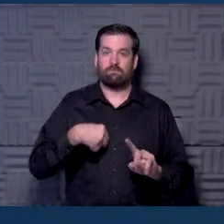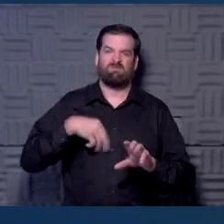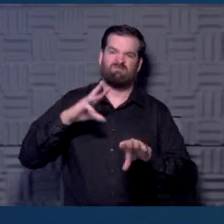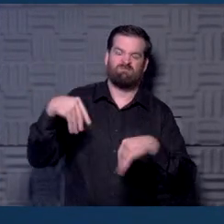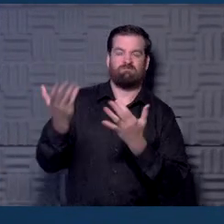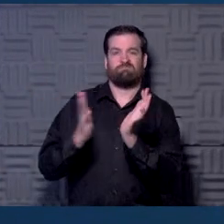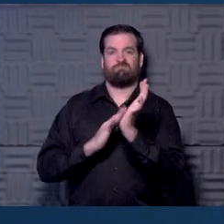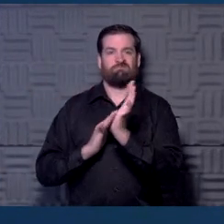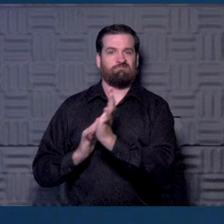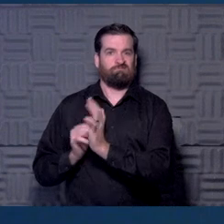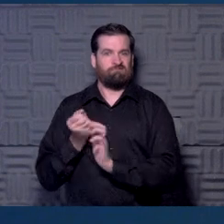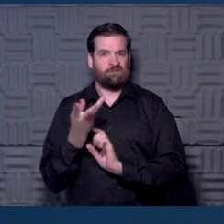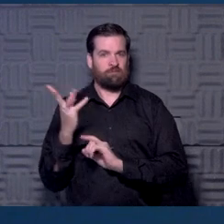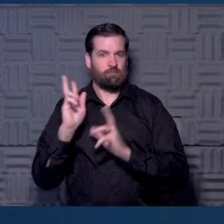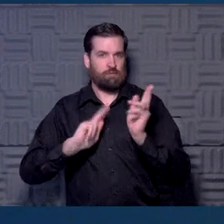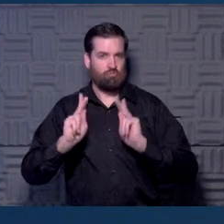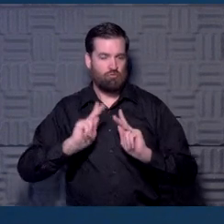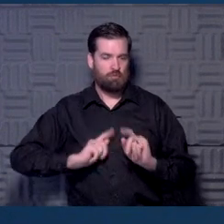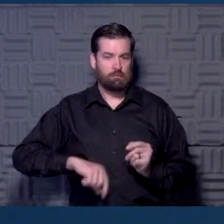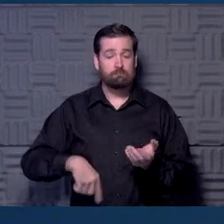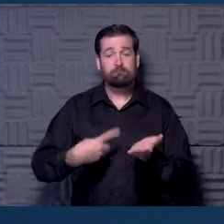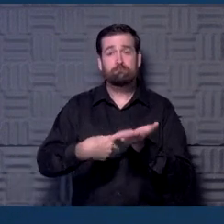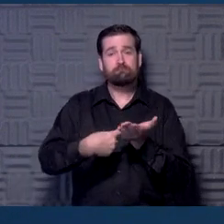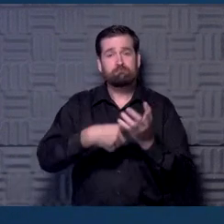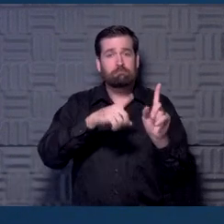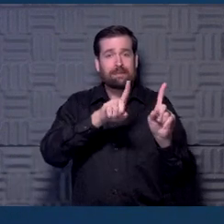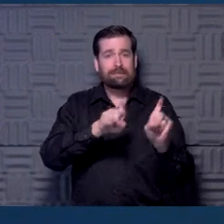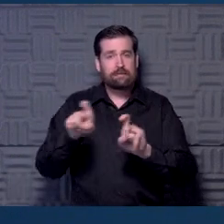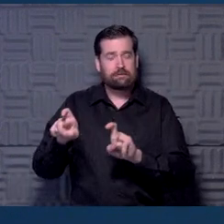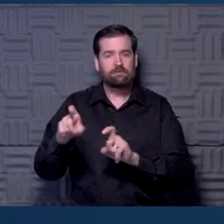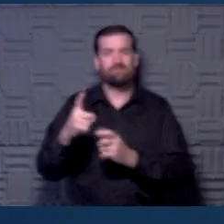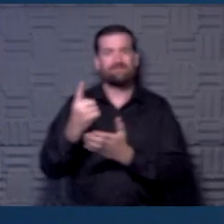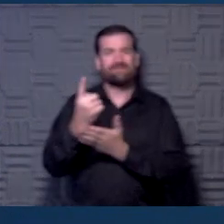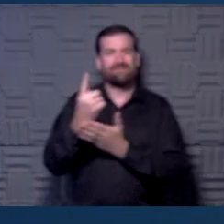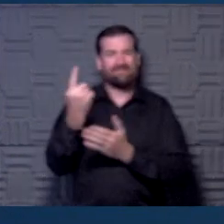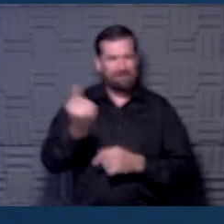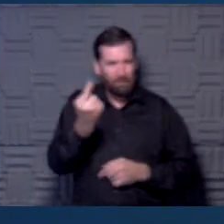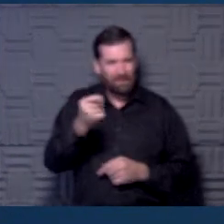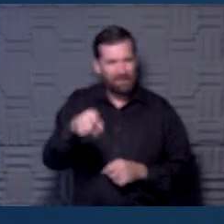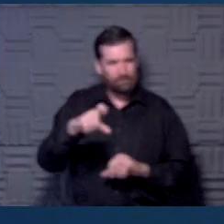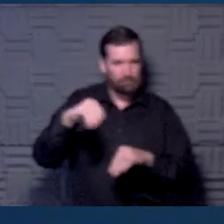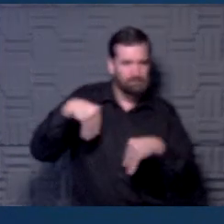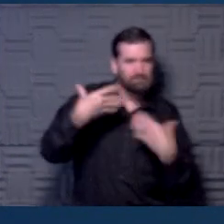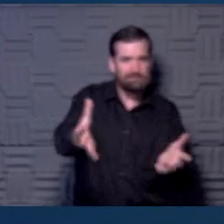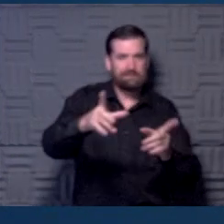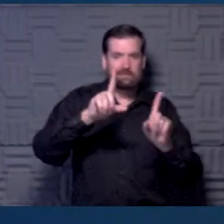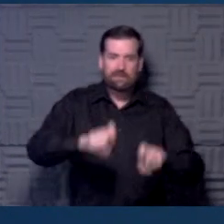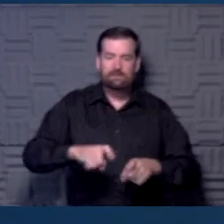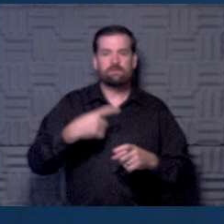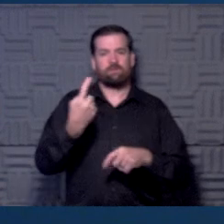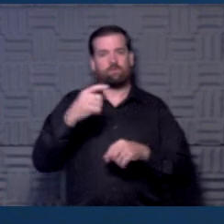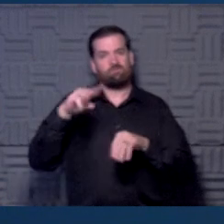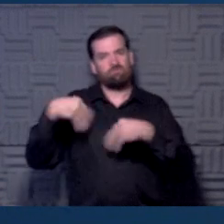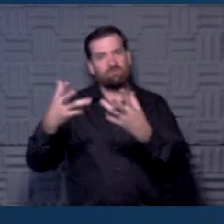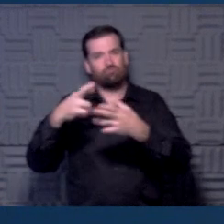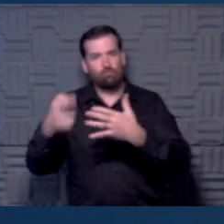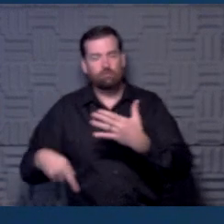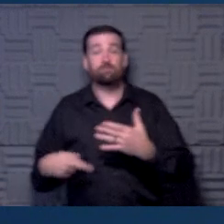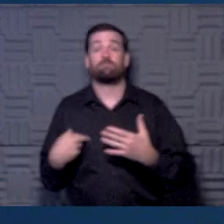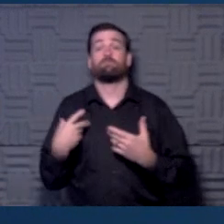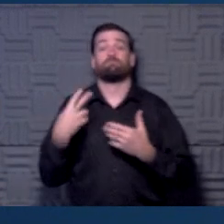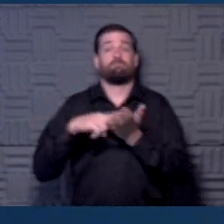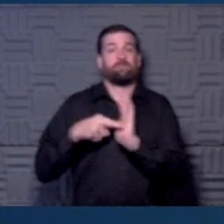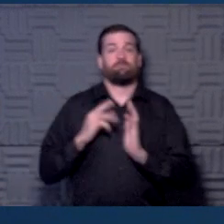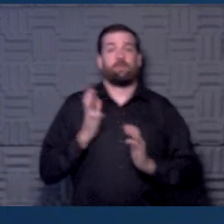of different people. Because when we start talking about testing, somebody has to implement that. Somebody has to get that done. And that includes our